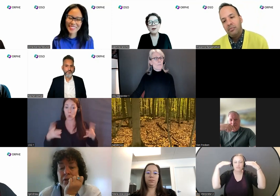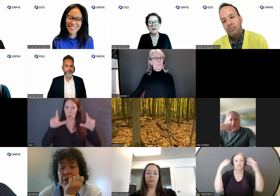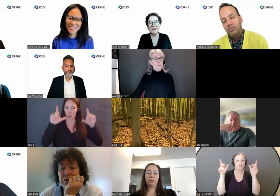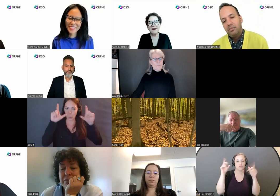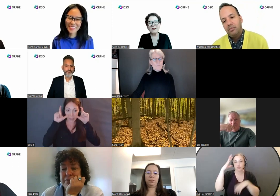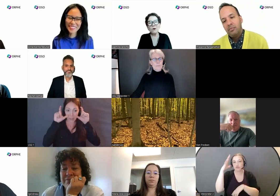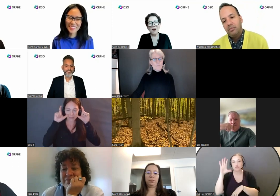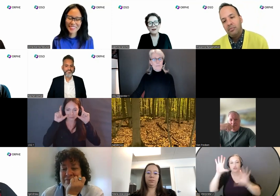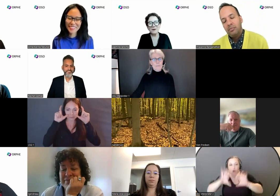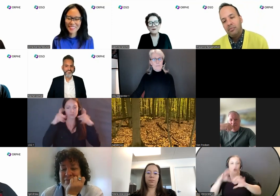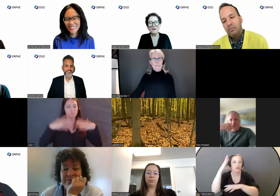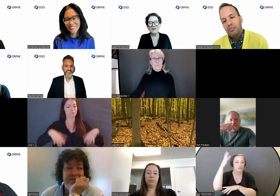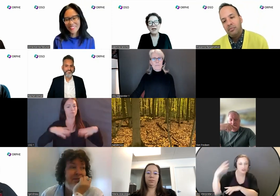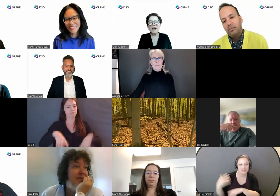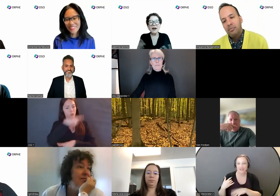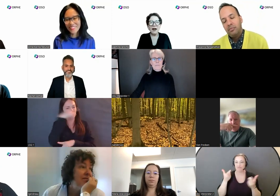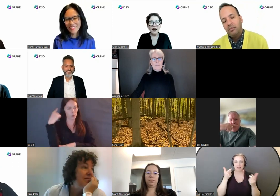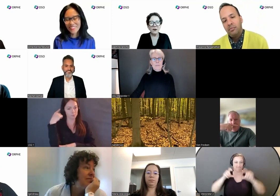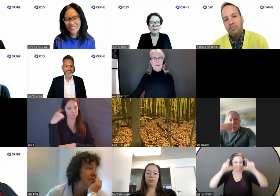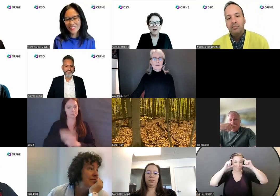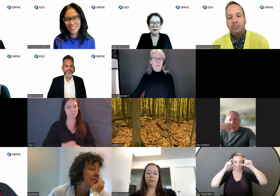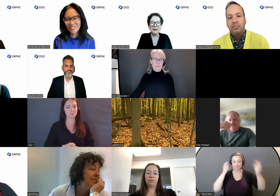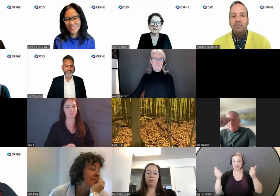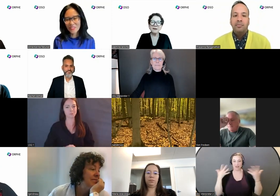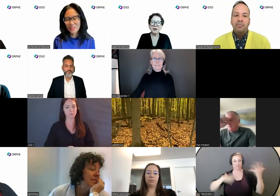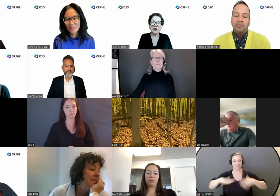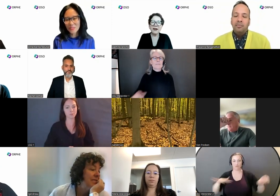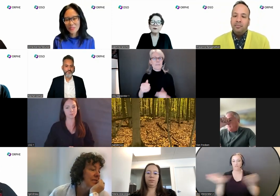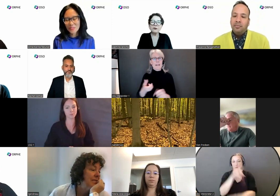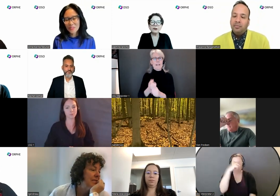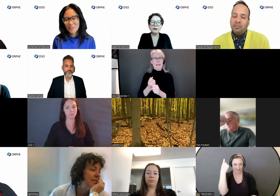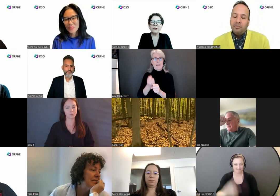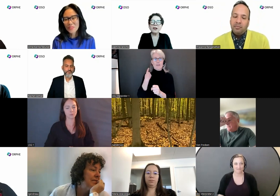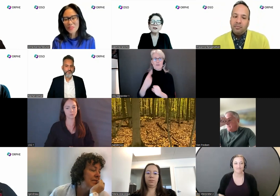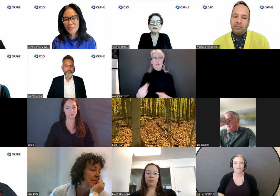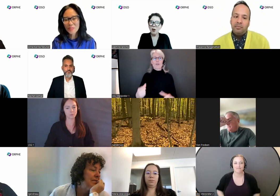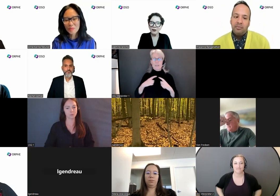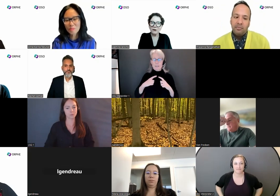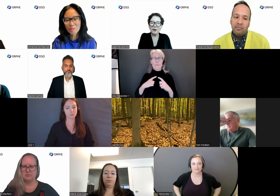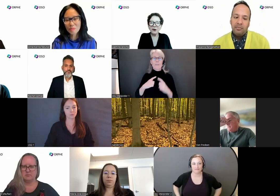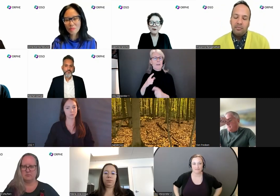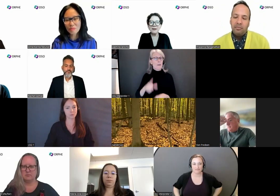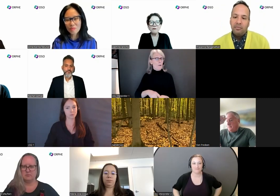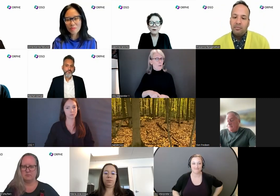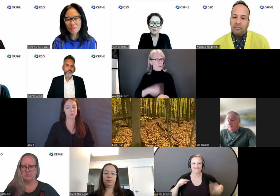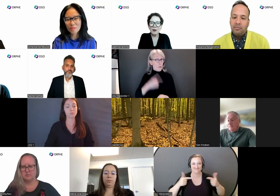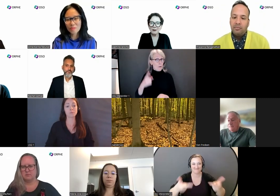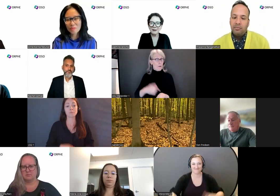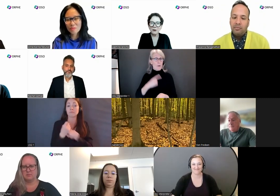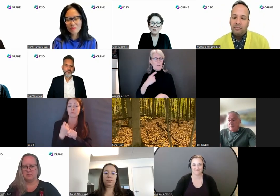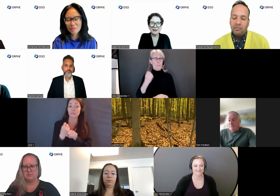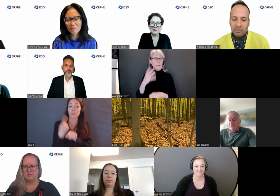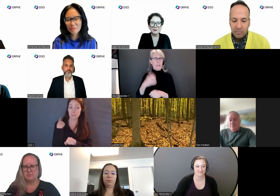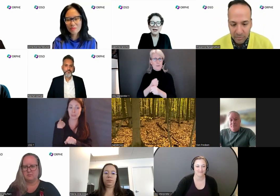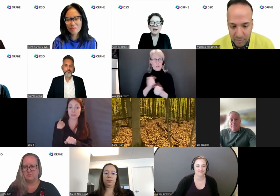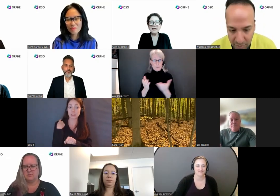I wear big glasses and I'm dressed in black. hired last year after a long career in the federal public